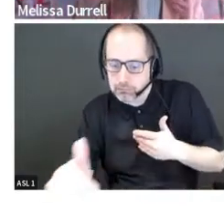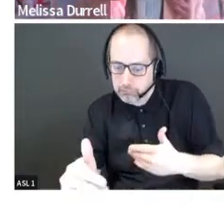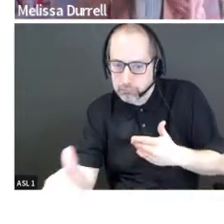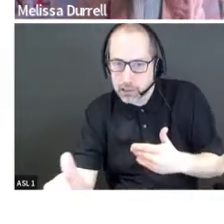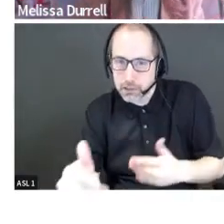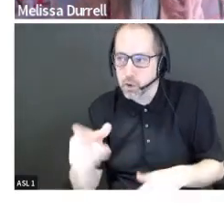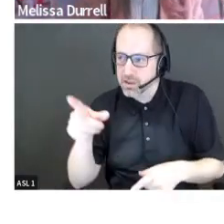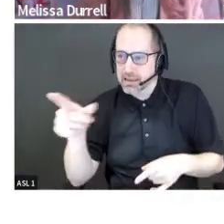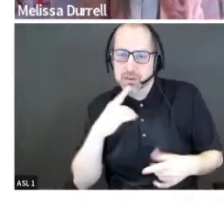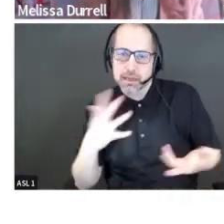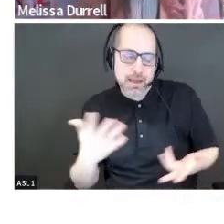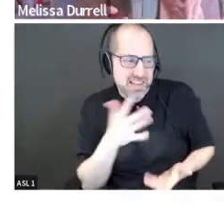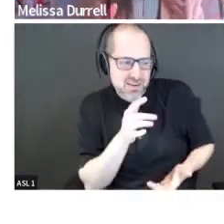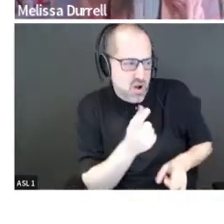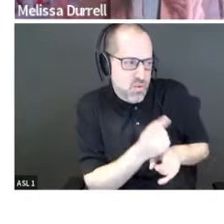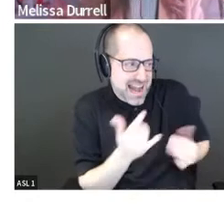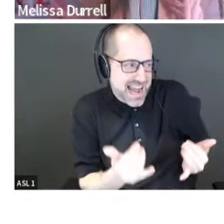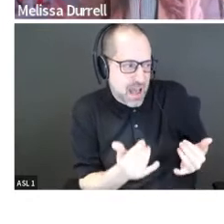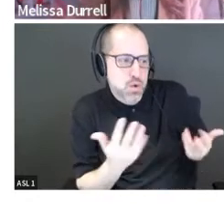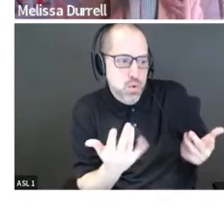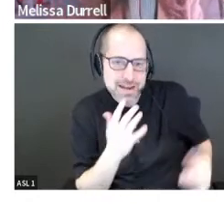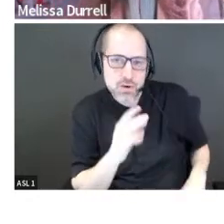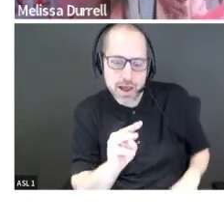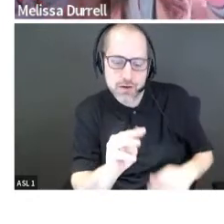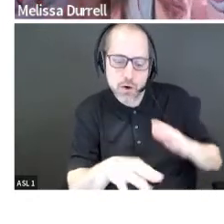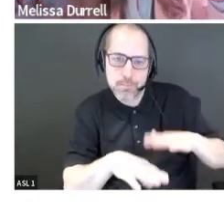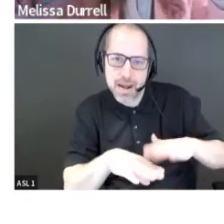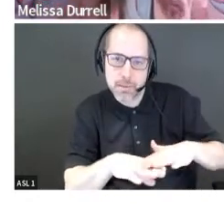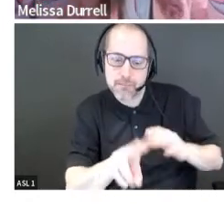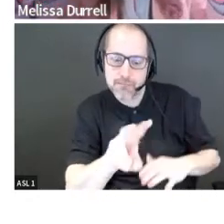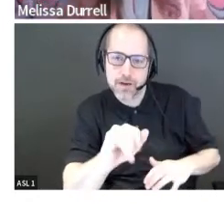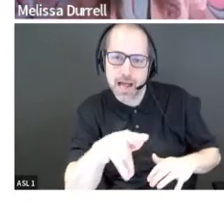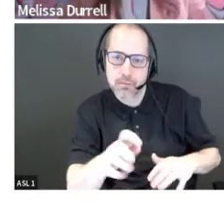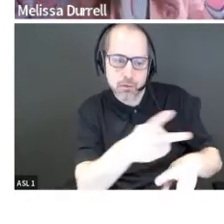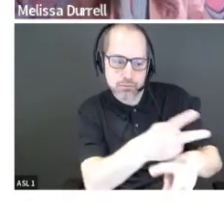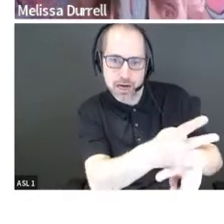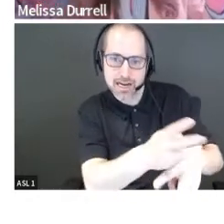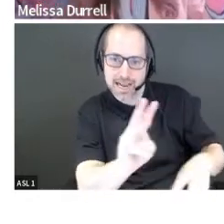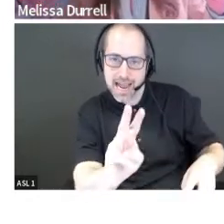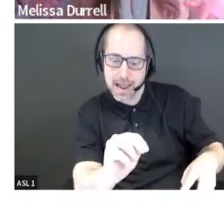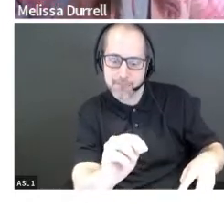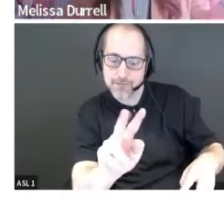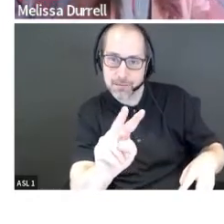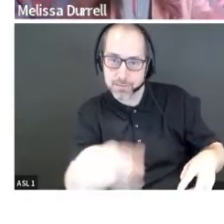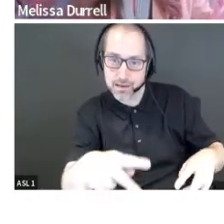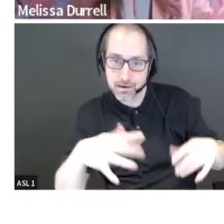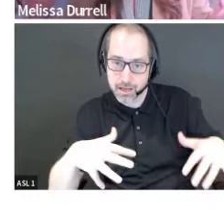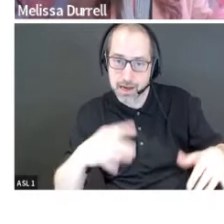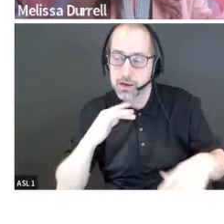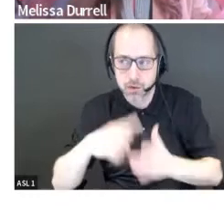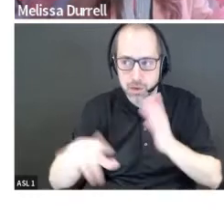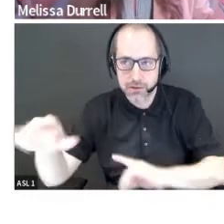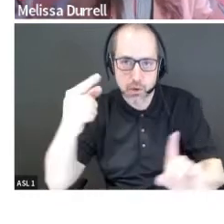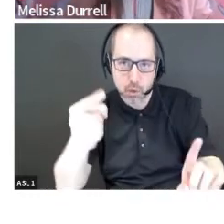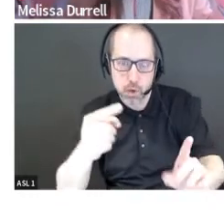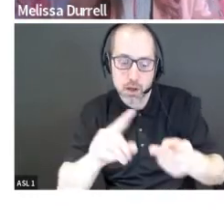I want to write you a check, come back and see me when you've got your minimum viable product ready. So what are some of the objectives that they might have? And what's the biggest